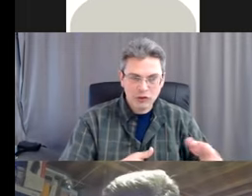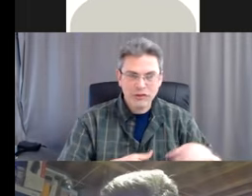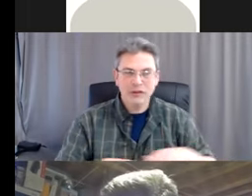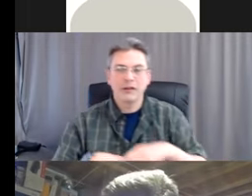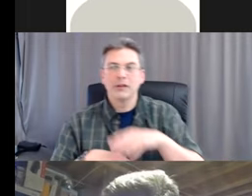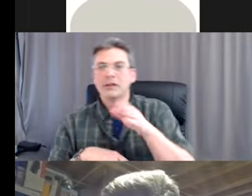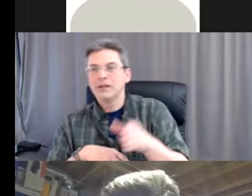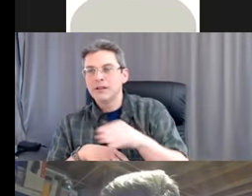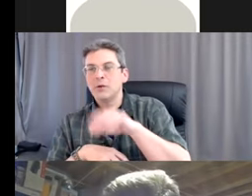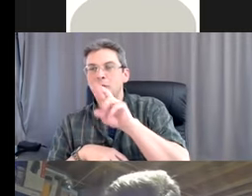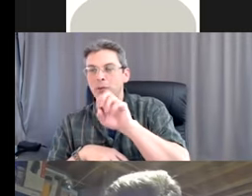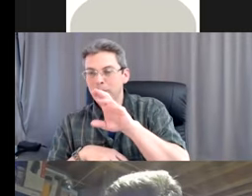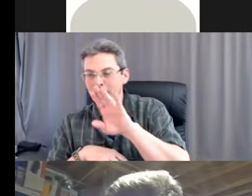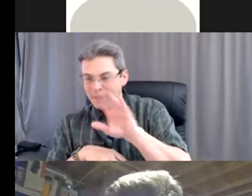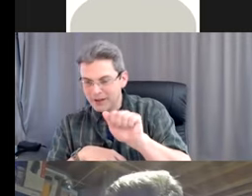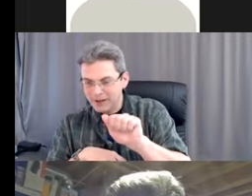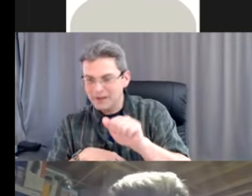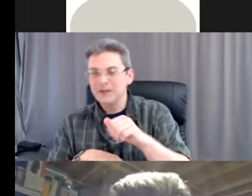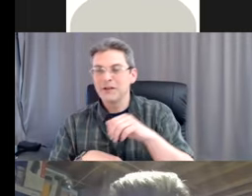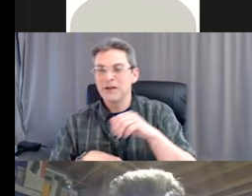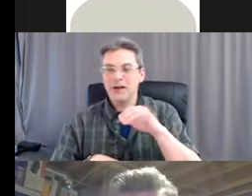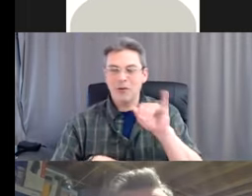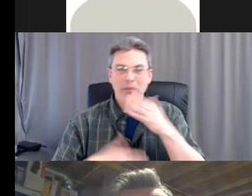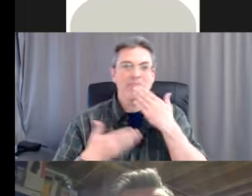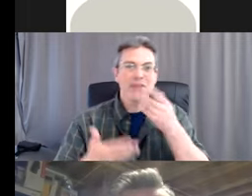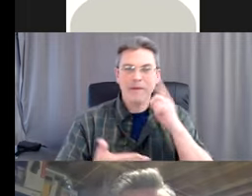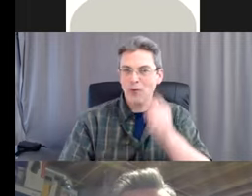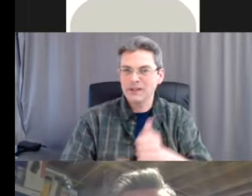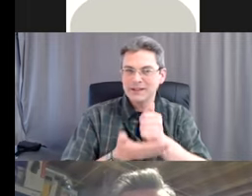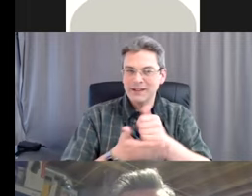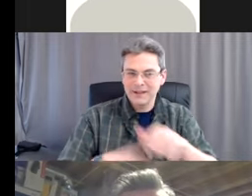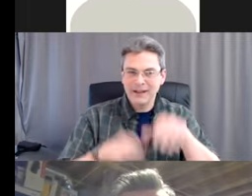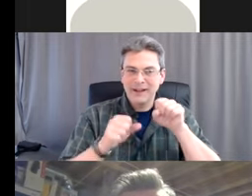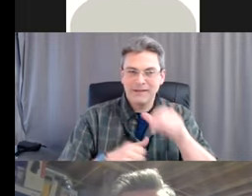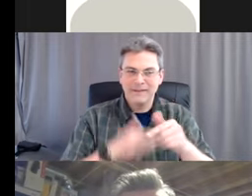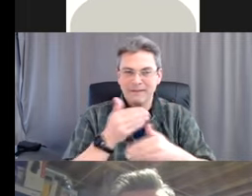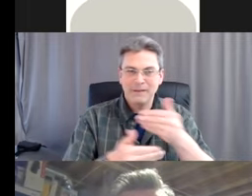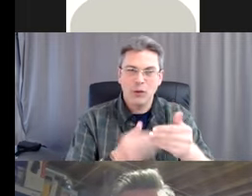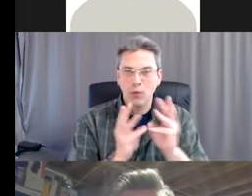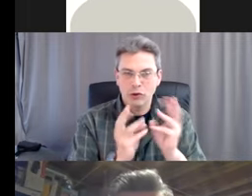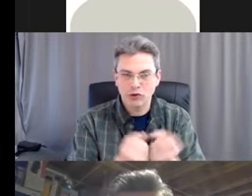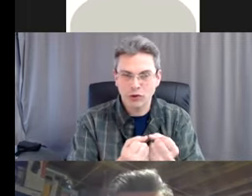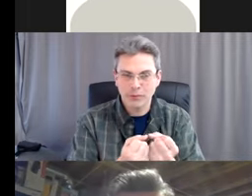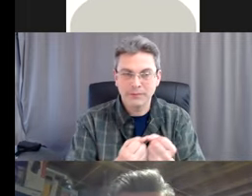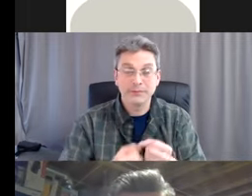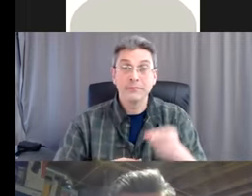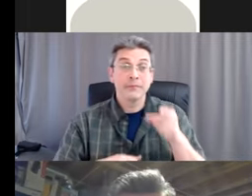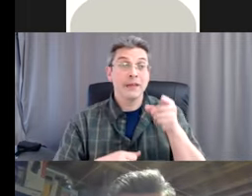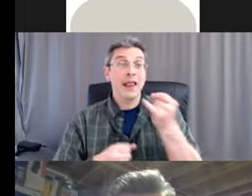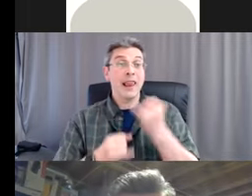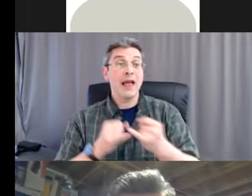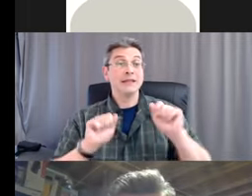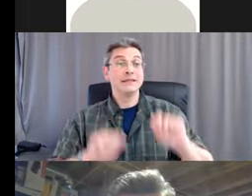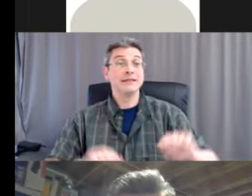Wood for assisting in the facilitation of this workshop. This last slide is you can